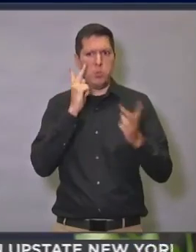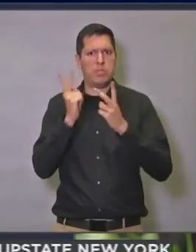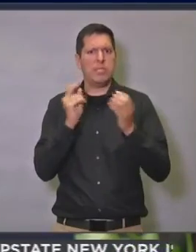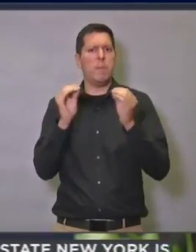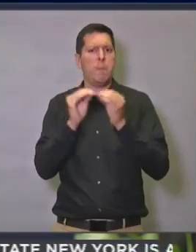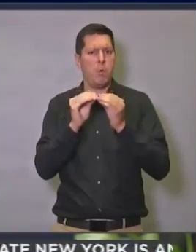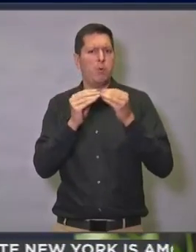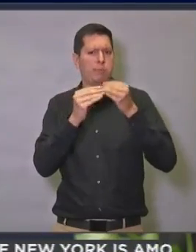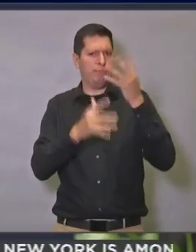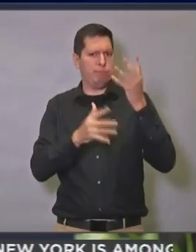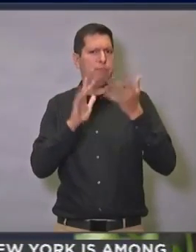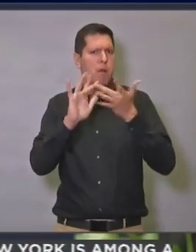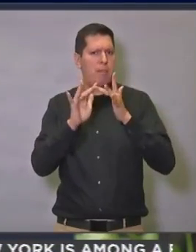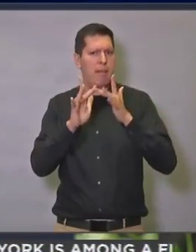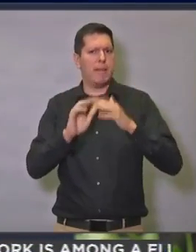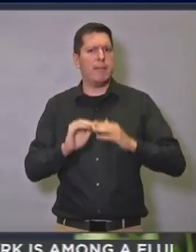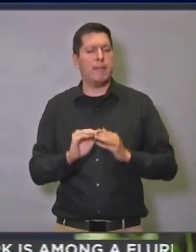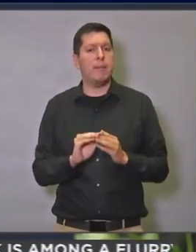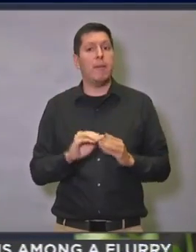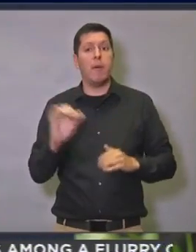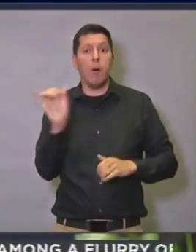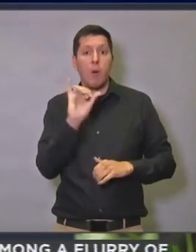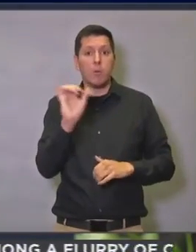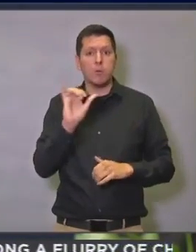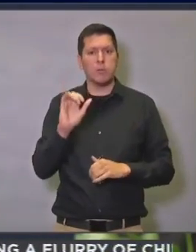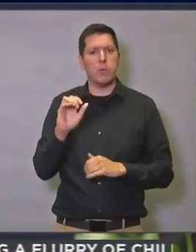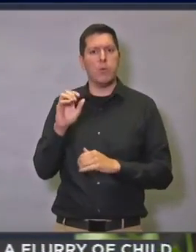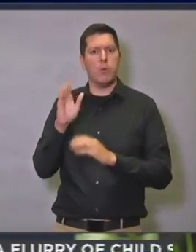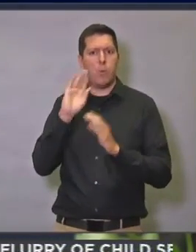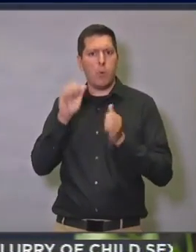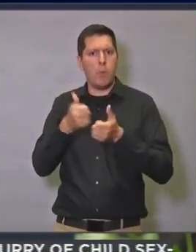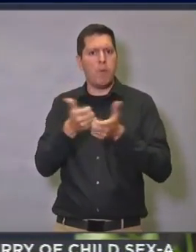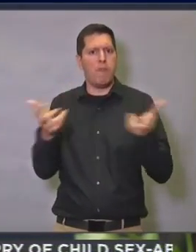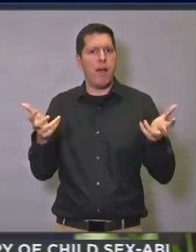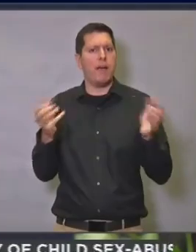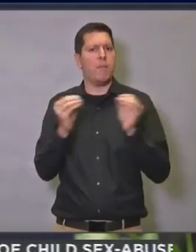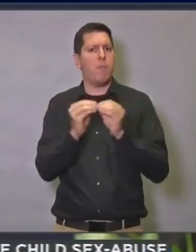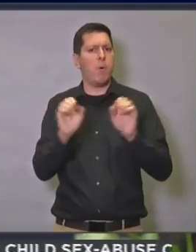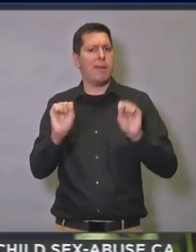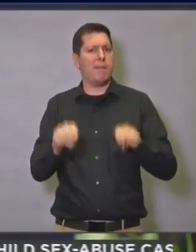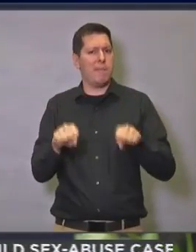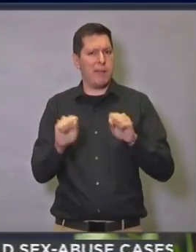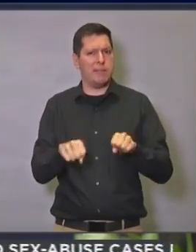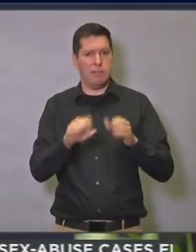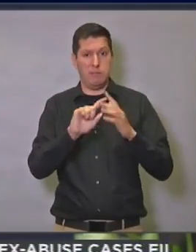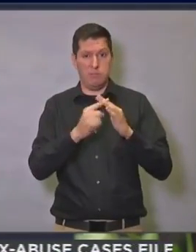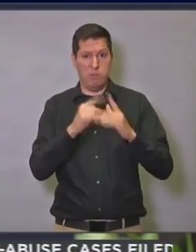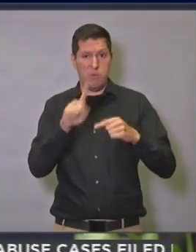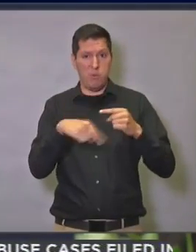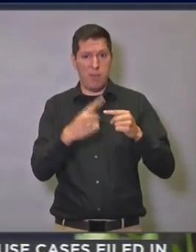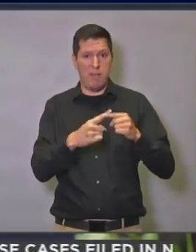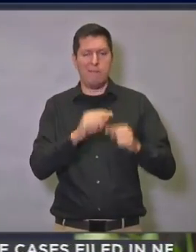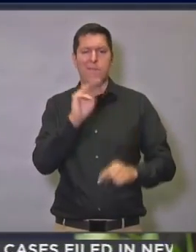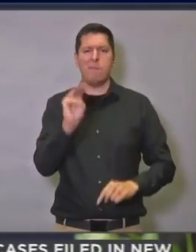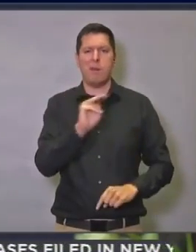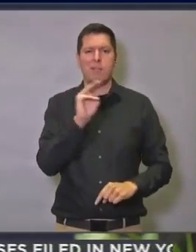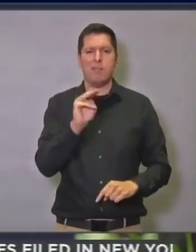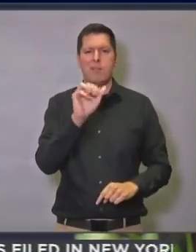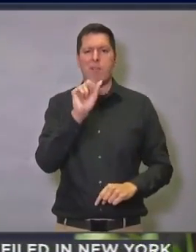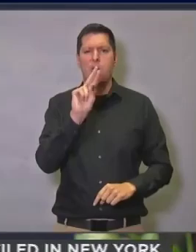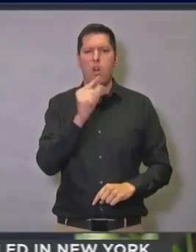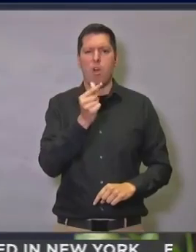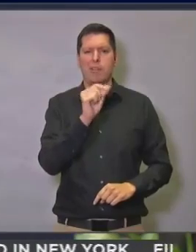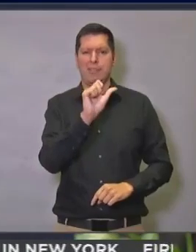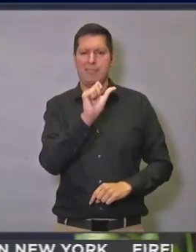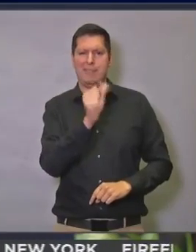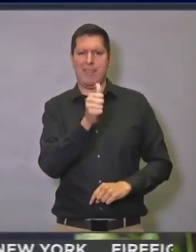Two additional sites also operated by OptumServe will be adding new capacity starting on Monday, August 10th. Those are the sites